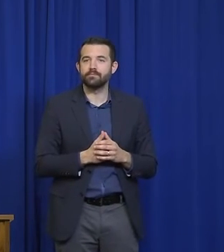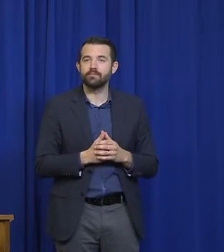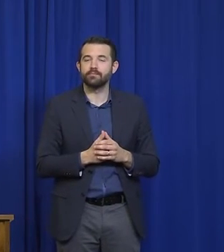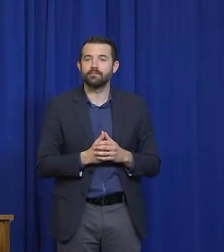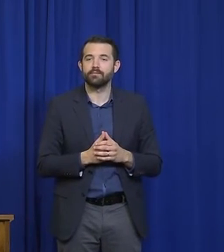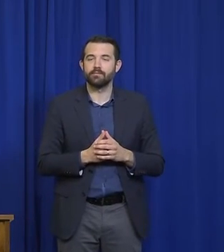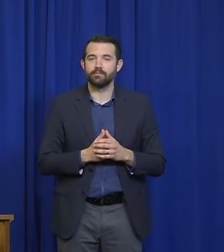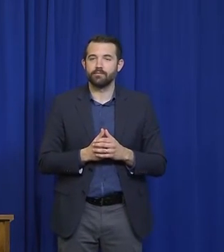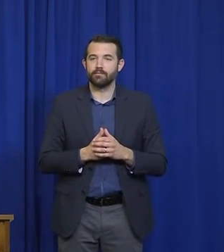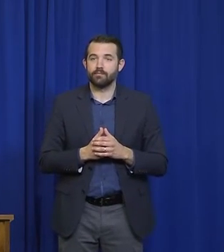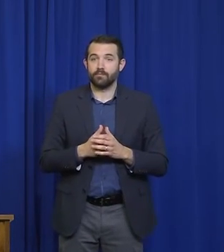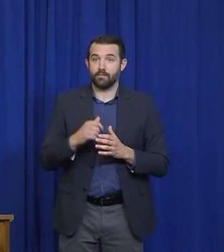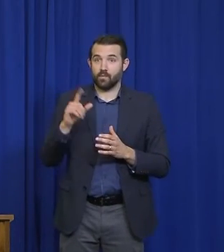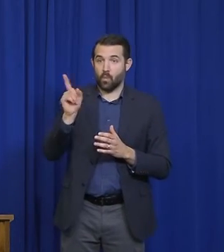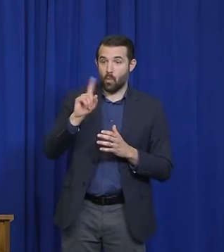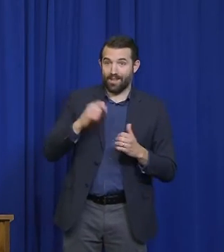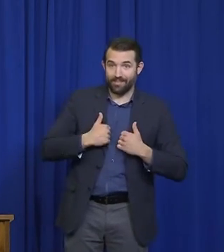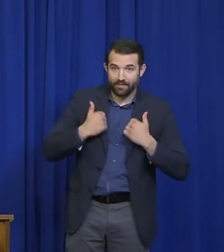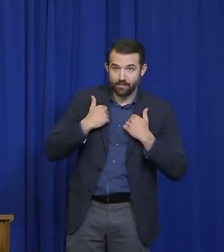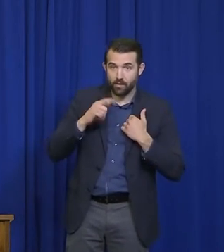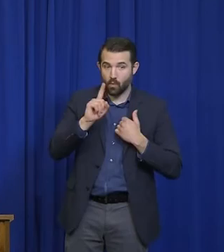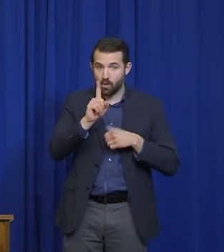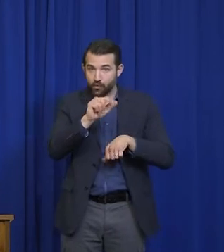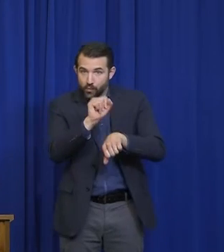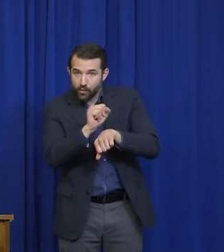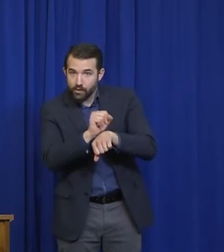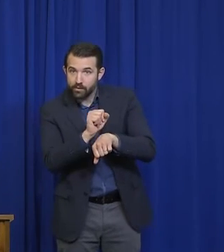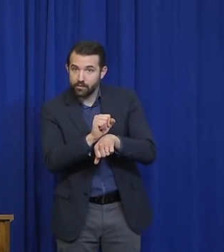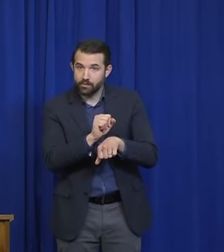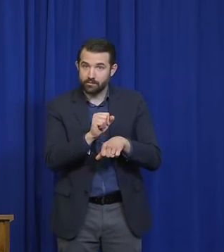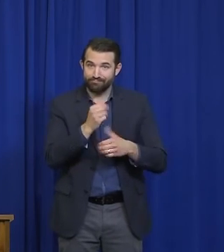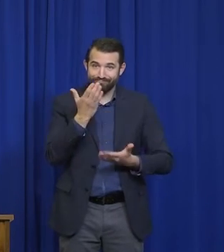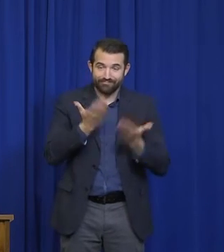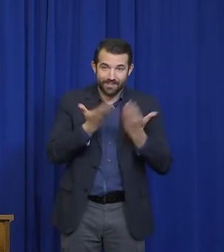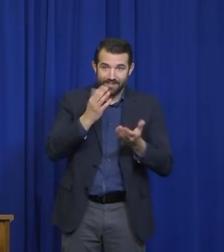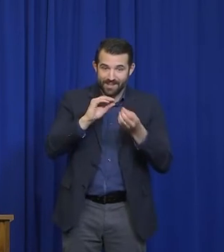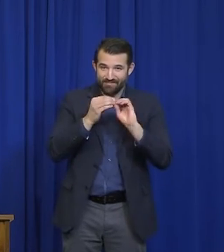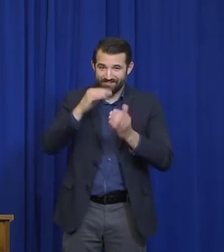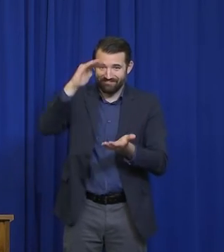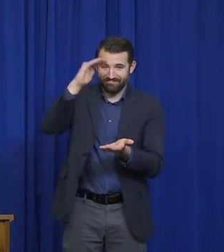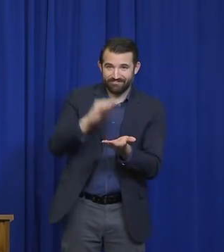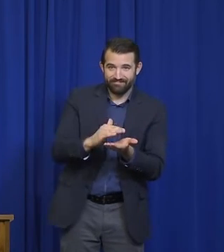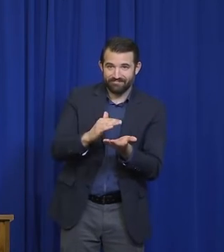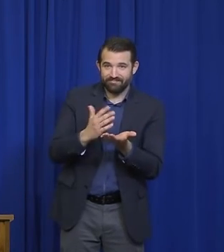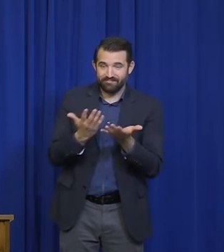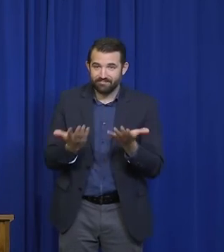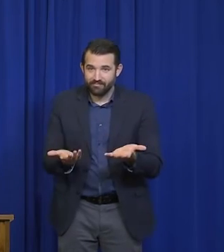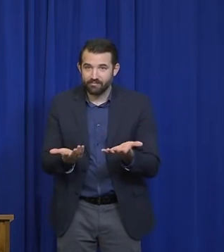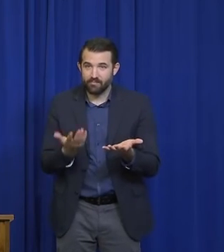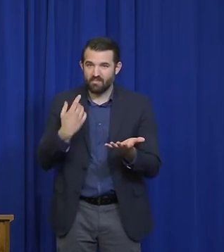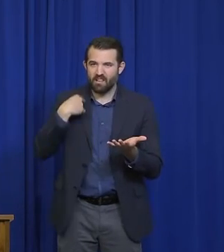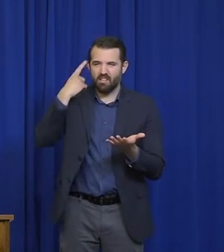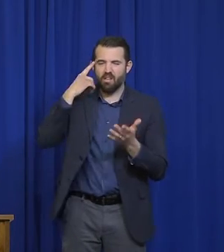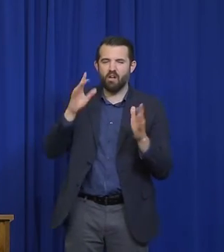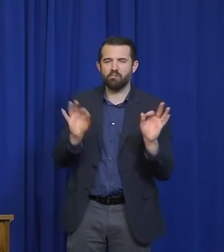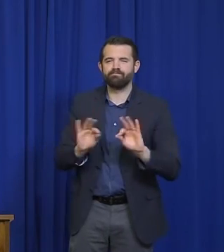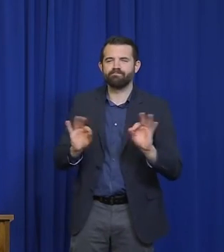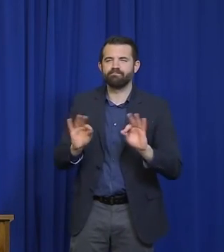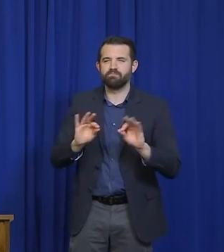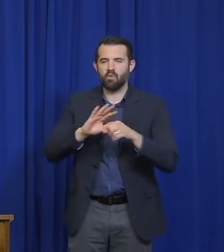reside in or work in doesn't have a lot of numbers jumping off the charts doesn't mean the virus is not there. That's one thing.